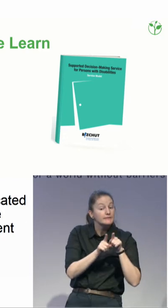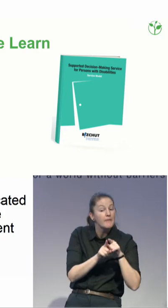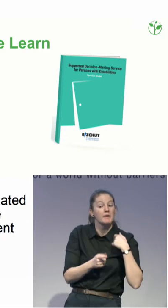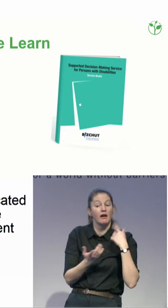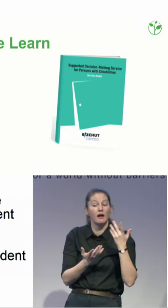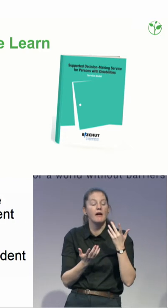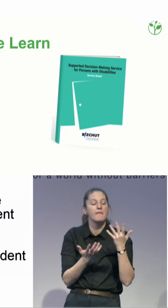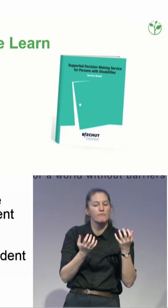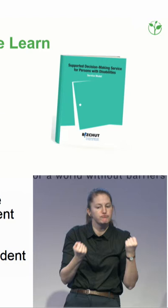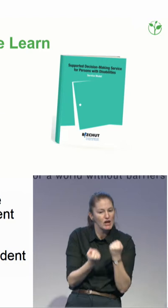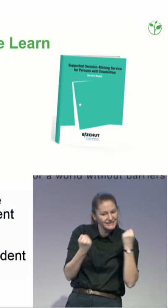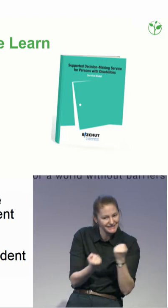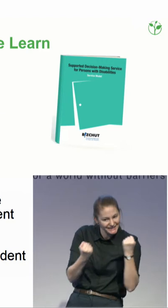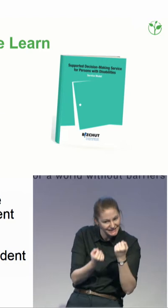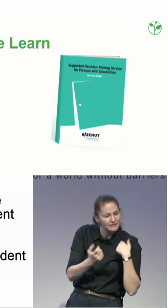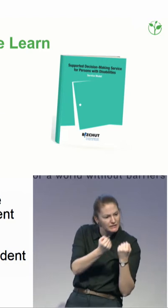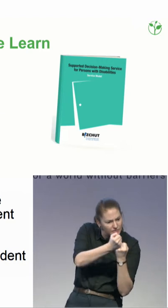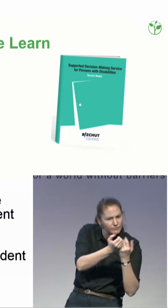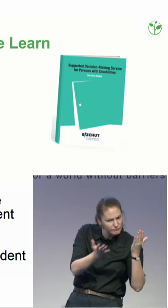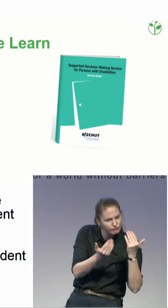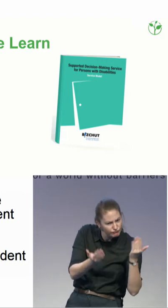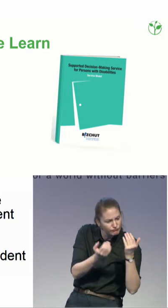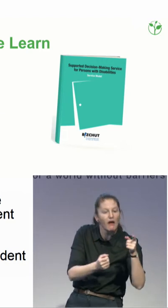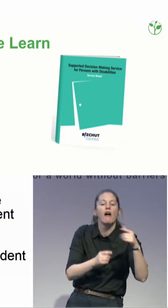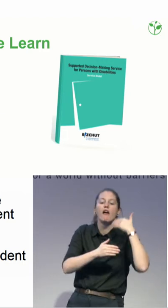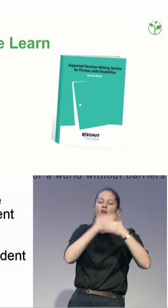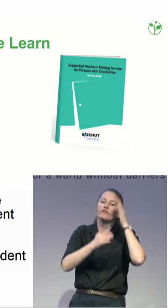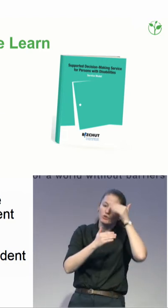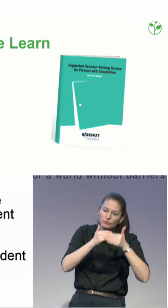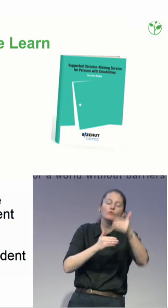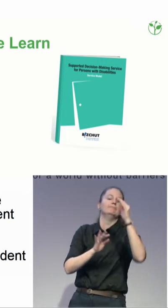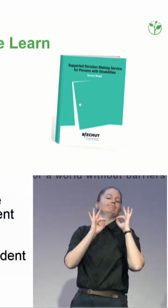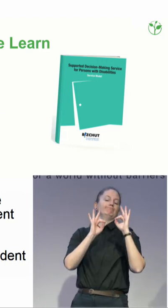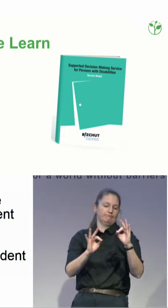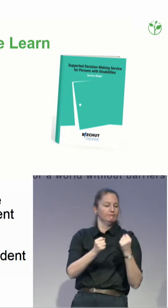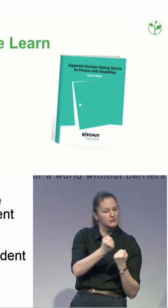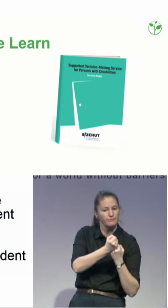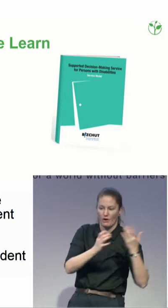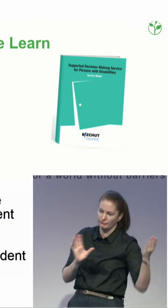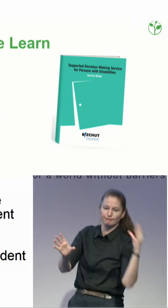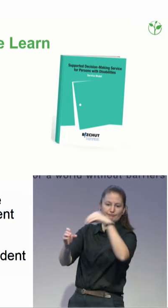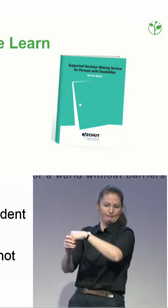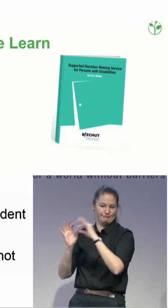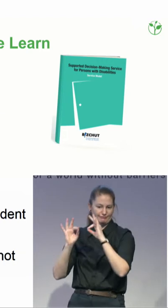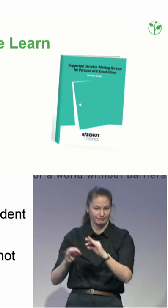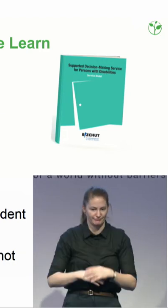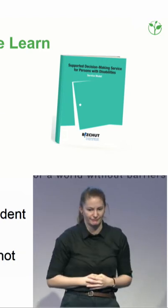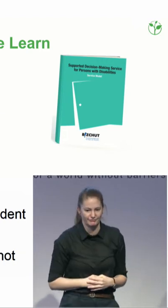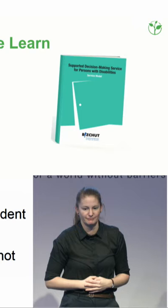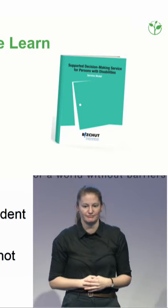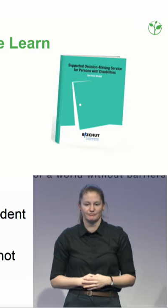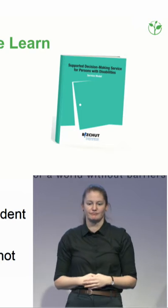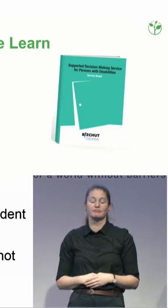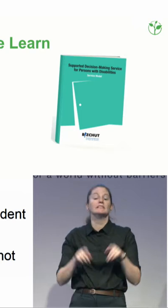I'm not sure everyone will agree with me on that, but I think it's not rocket science. It's not rocket science. It's not that complicated.